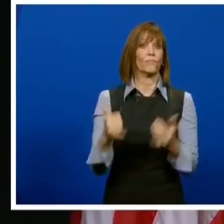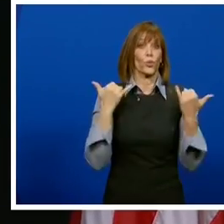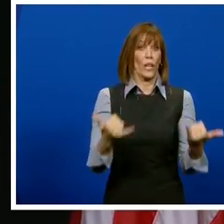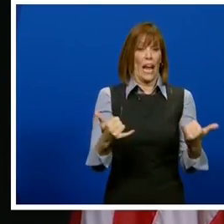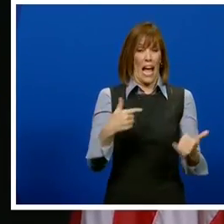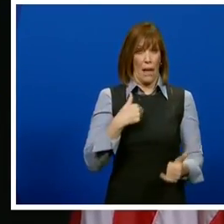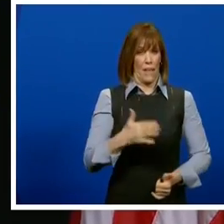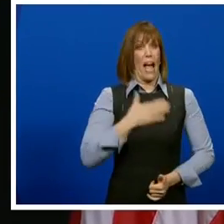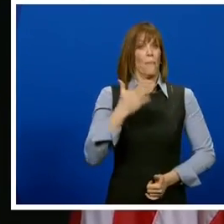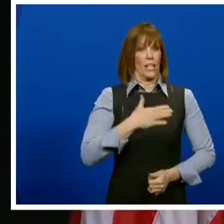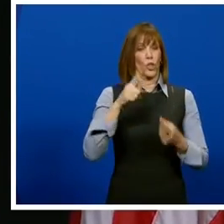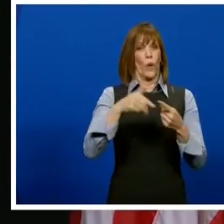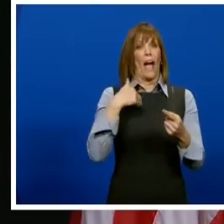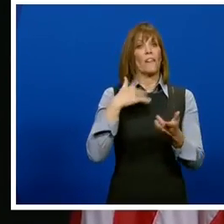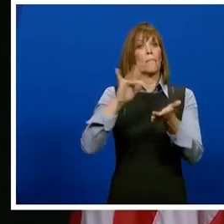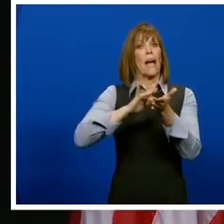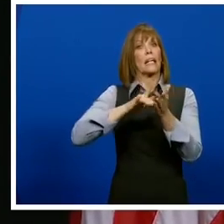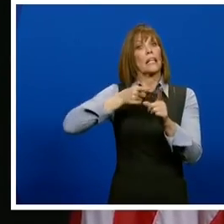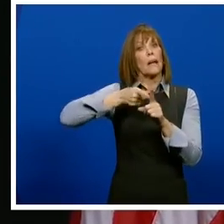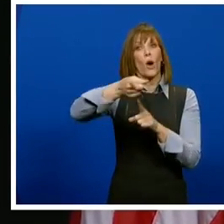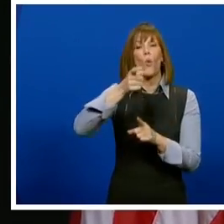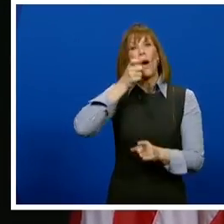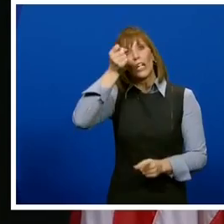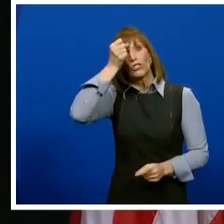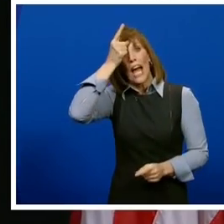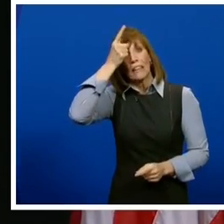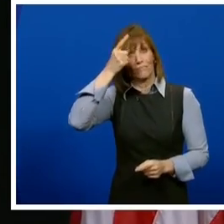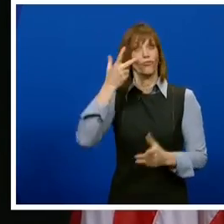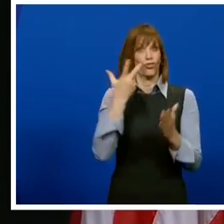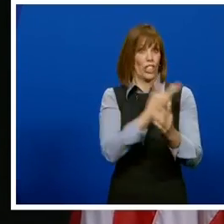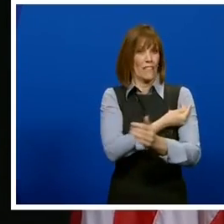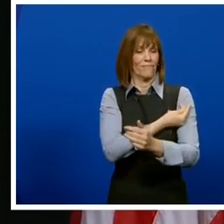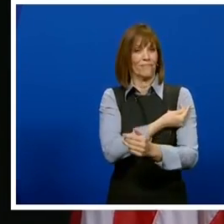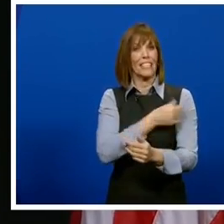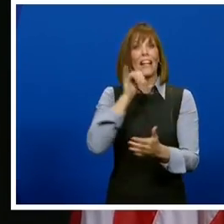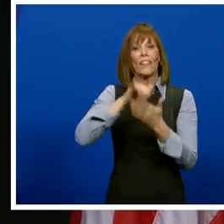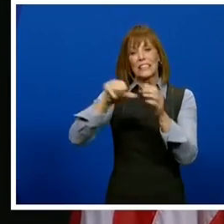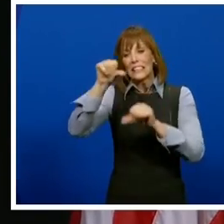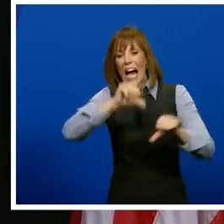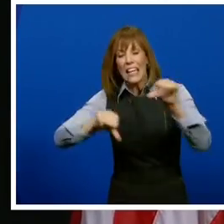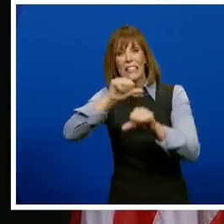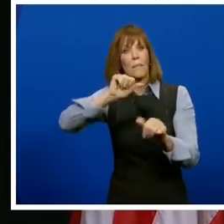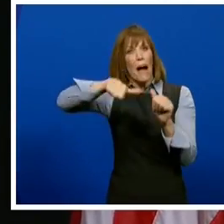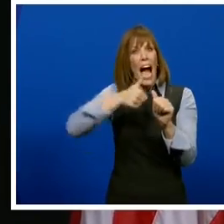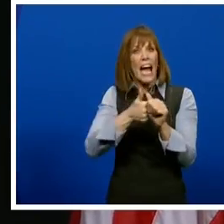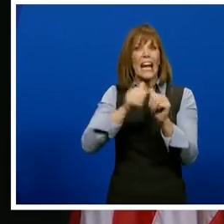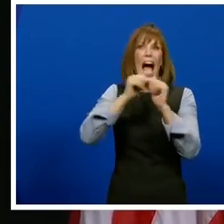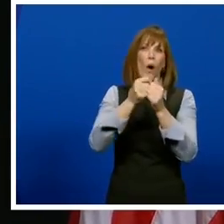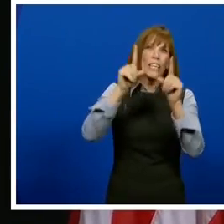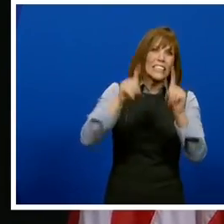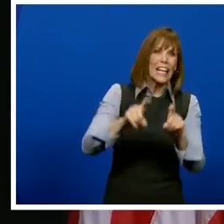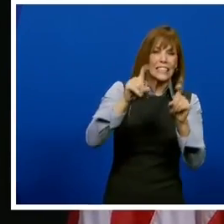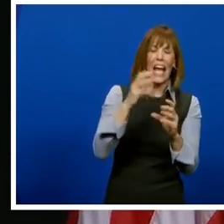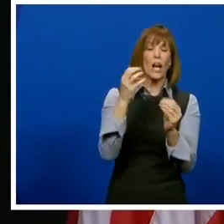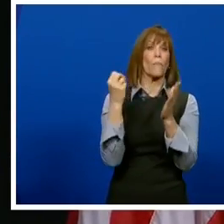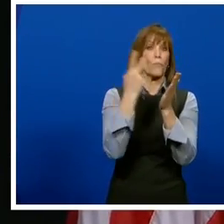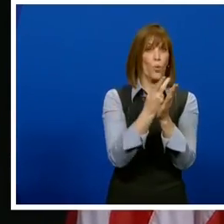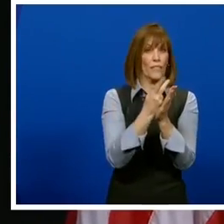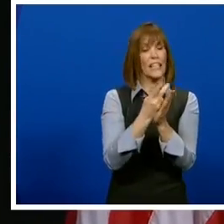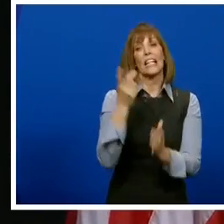pleased to be joined by a medical expert who understands vaccines and the science behind developing, testing, and approving them.